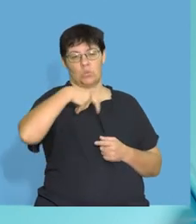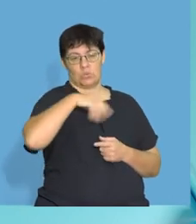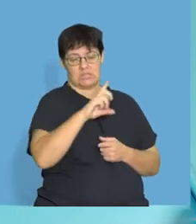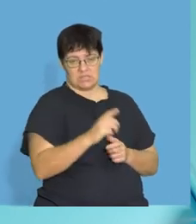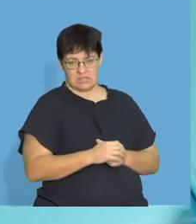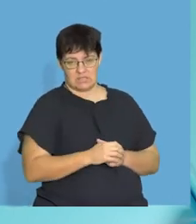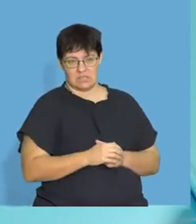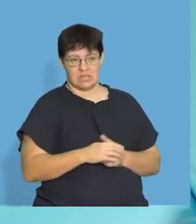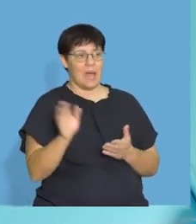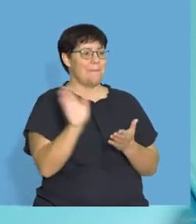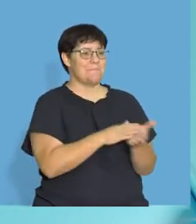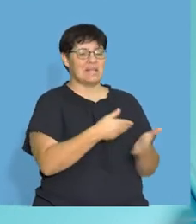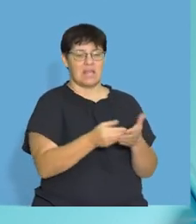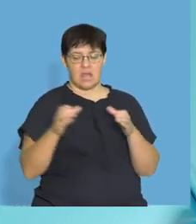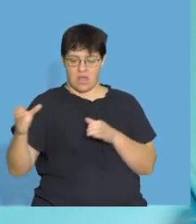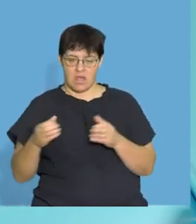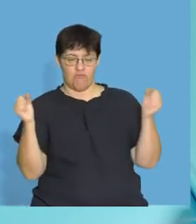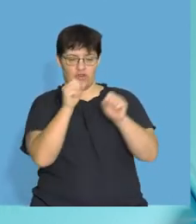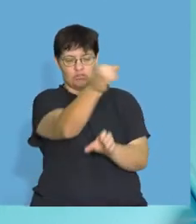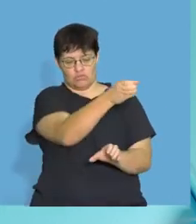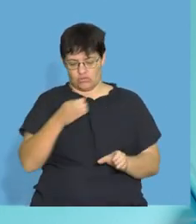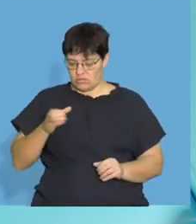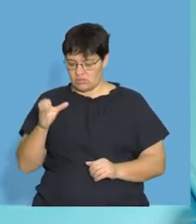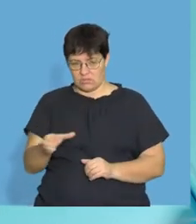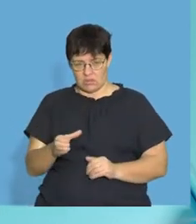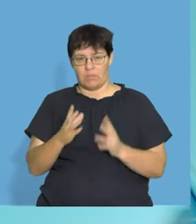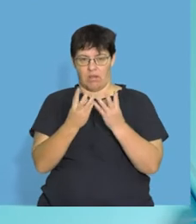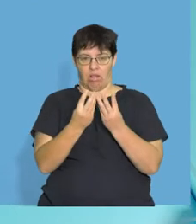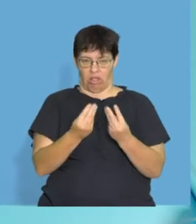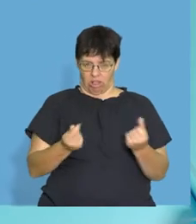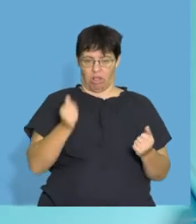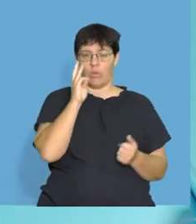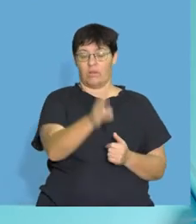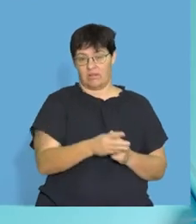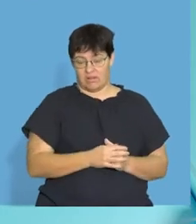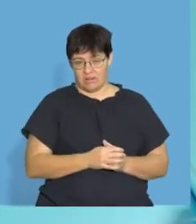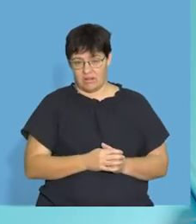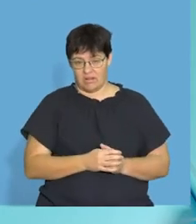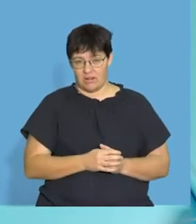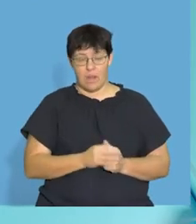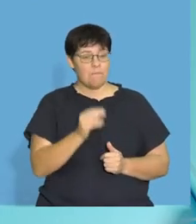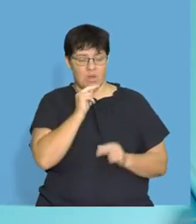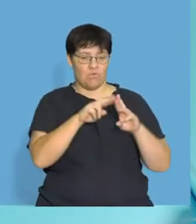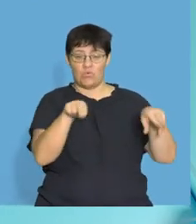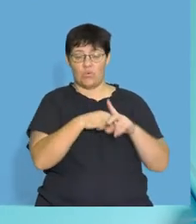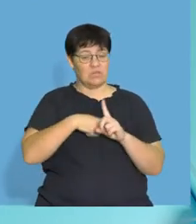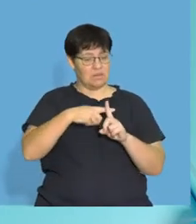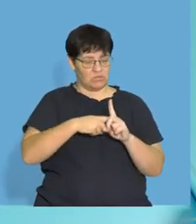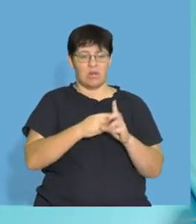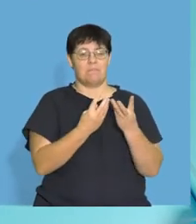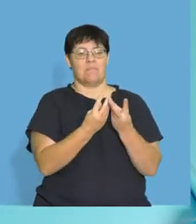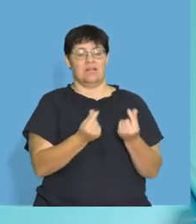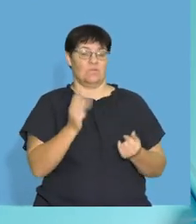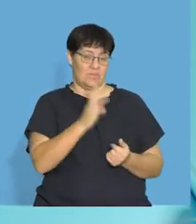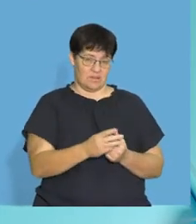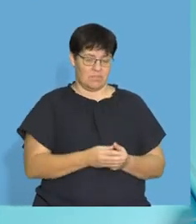will be liquid. All right, if you take butter out of the fridge or margarine out of the fridge, it's going to melt. Even if it's